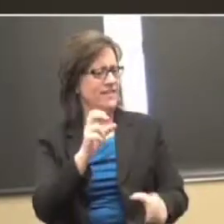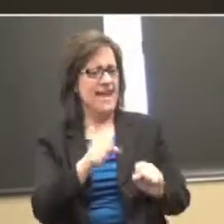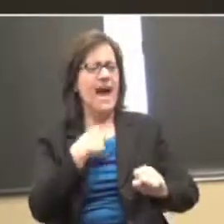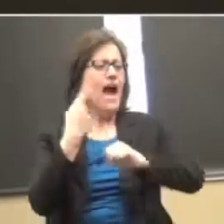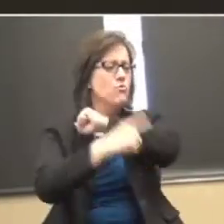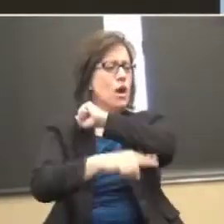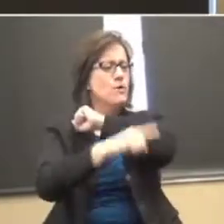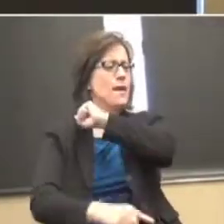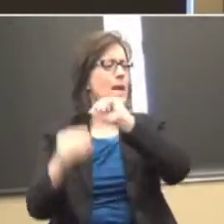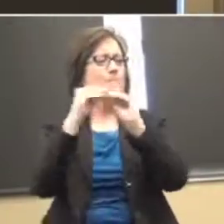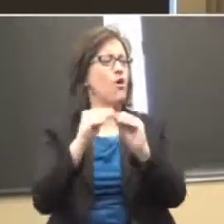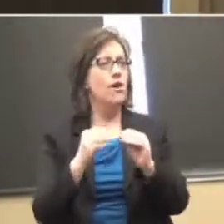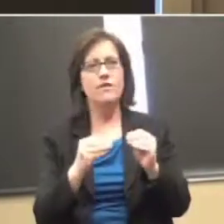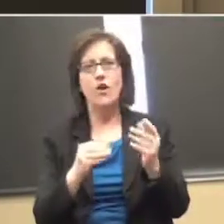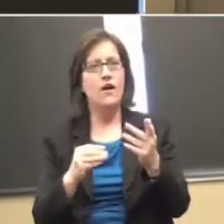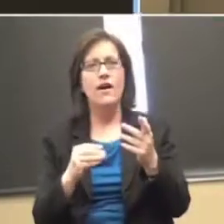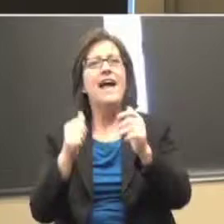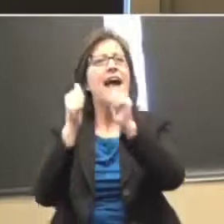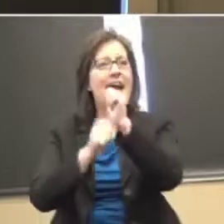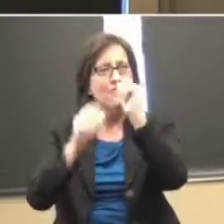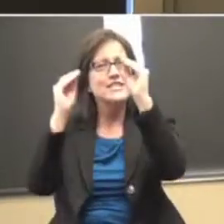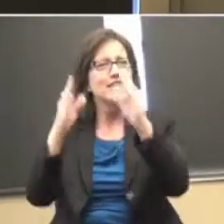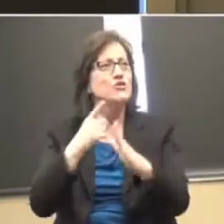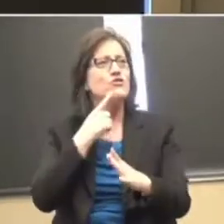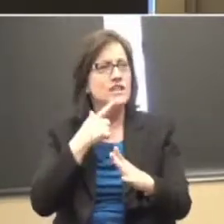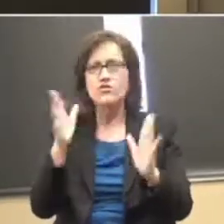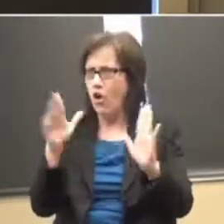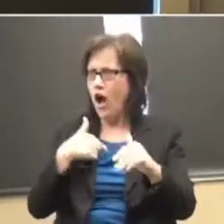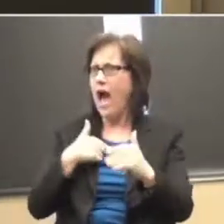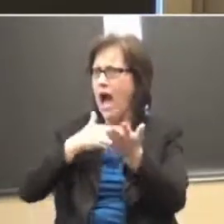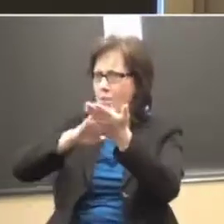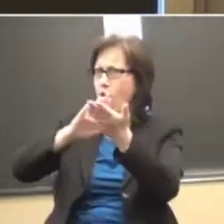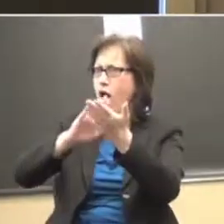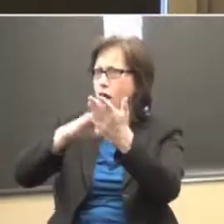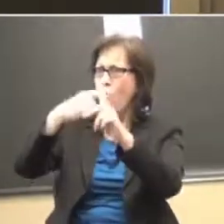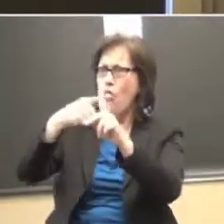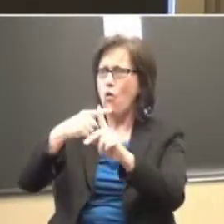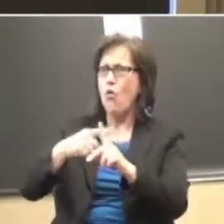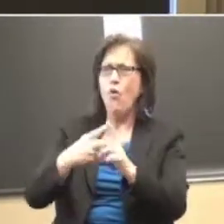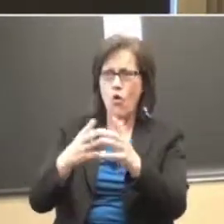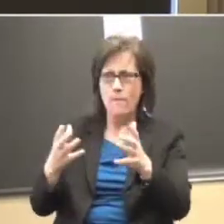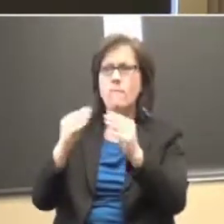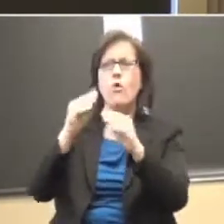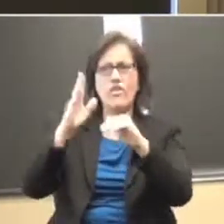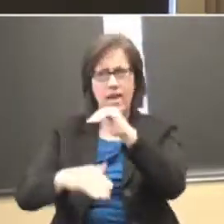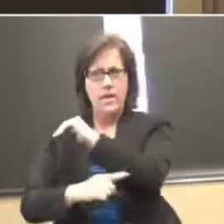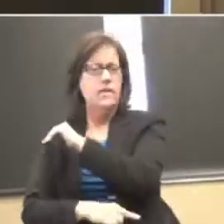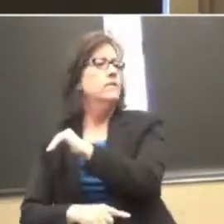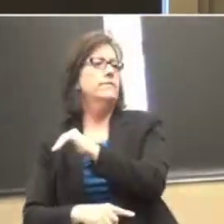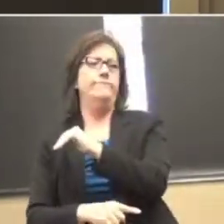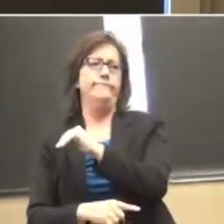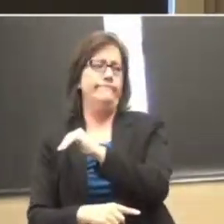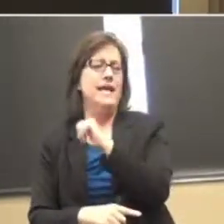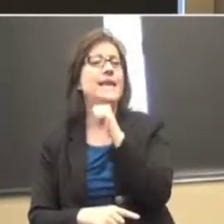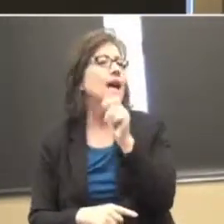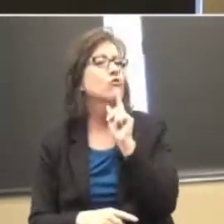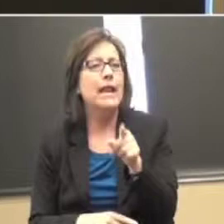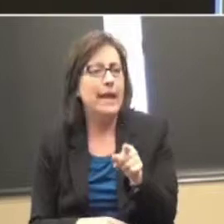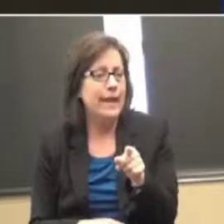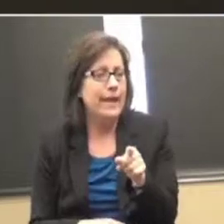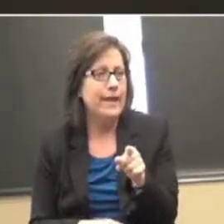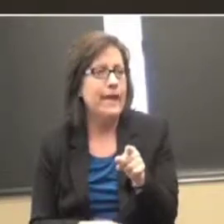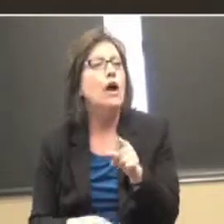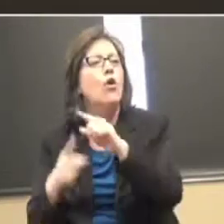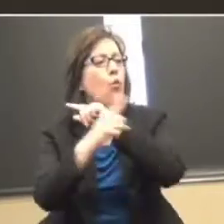Every teacher says, oh, I praise a lot more. All right? No, not really. Okay? Your reprimand is six times more likely than your praise